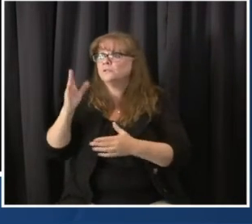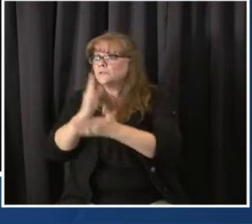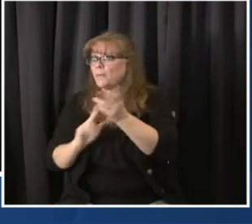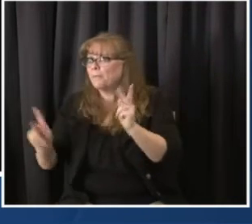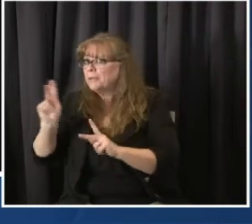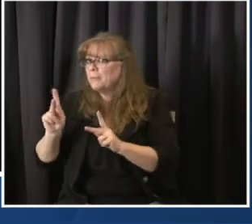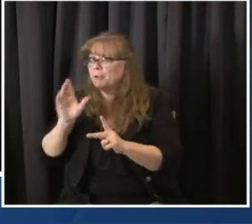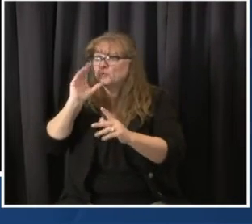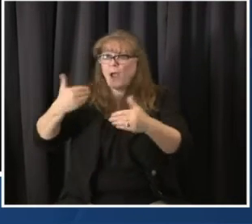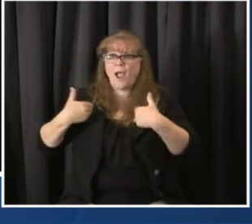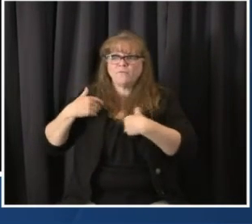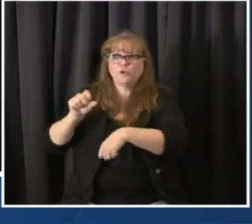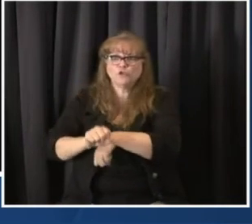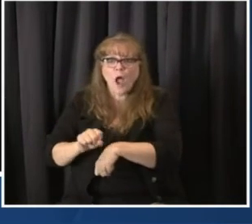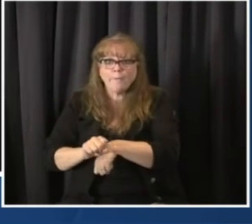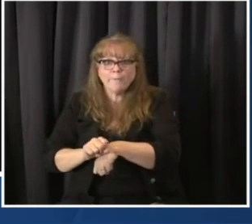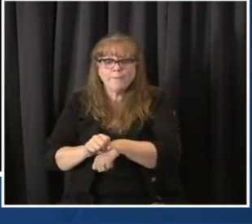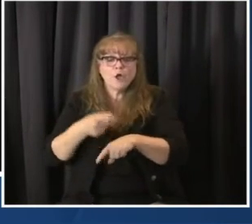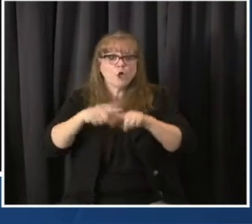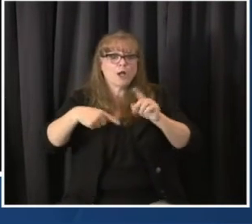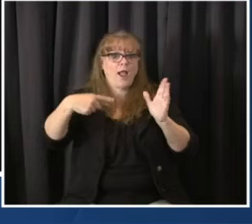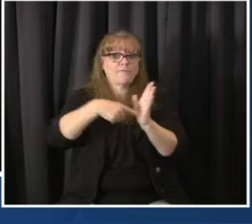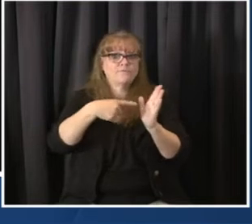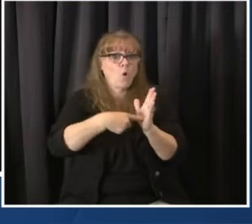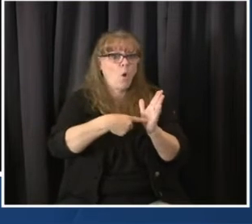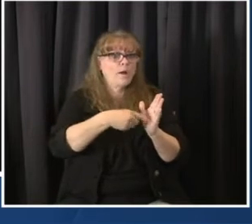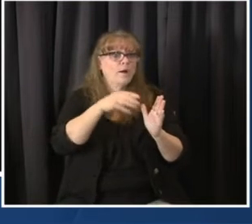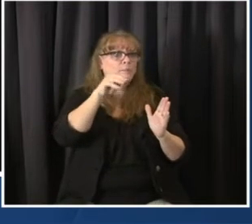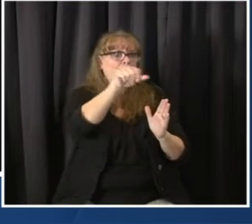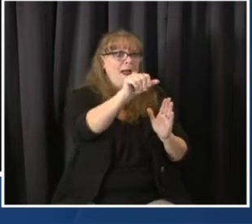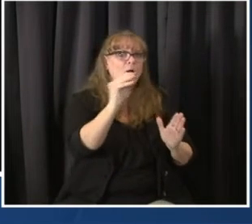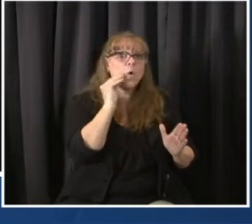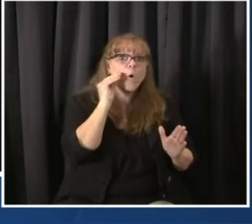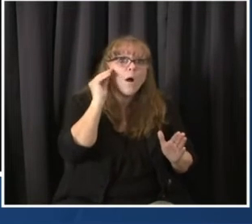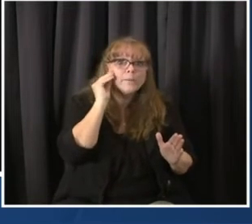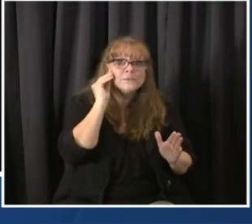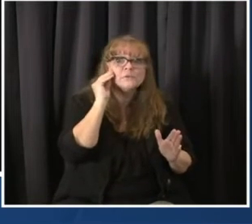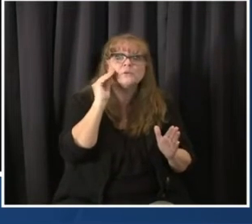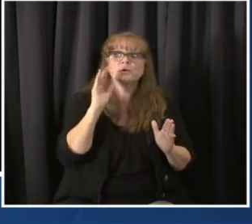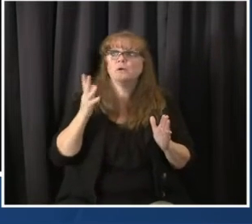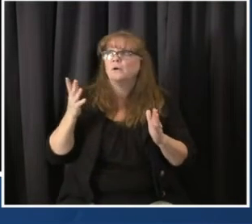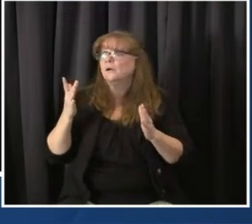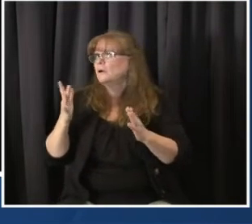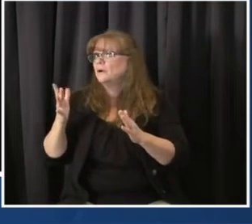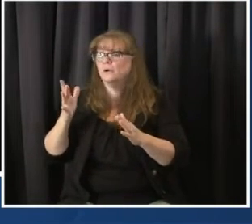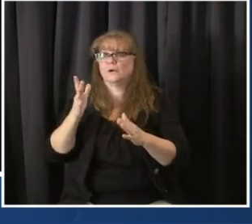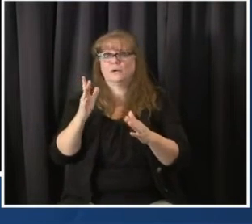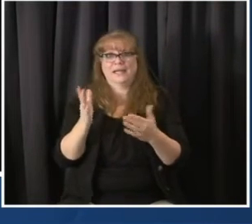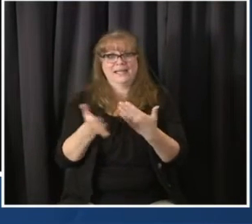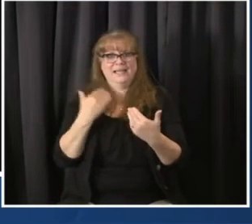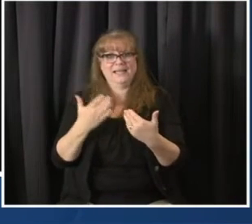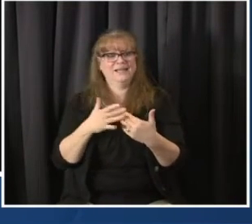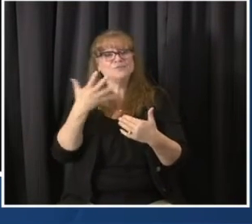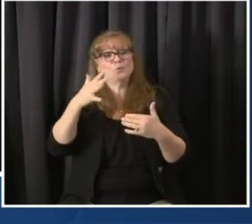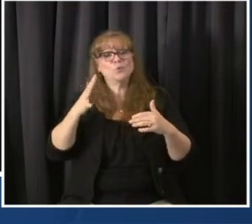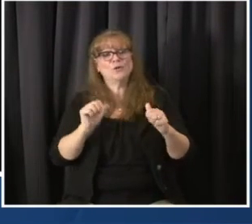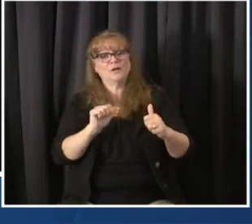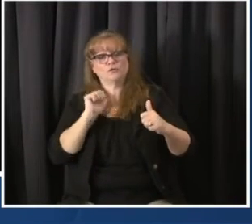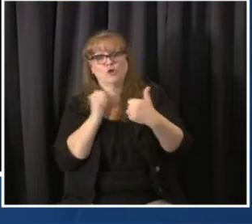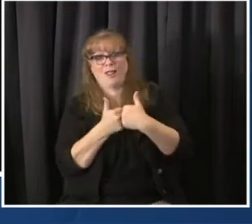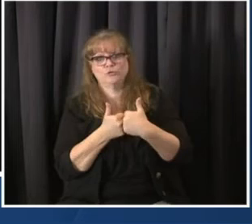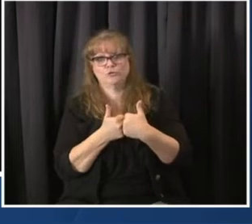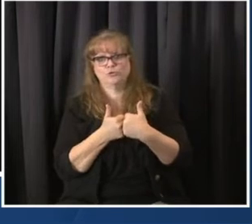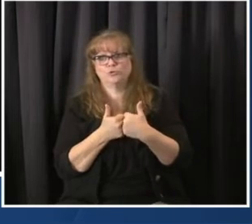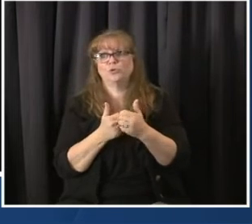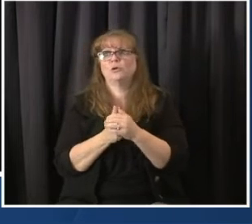and psychological impact, right? How hard it is for people to, seniors in a senior living center, not to have poker night or movie